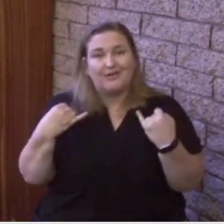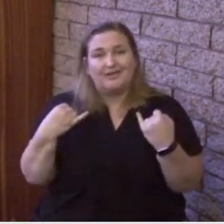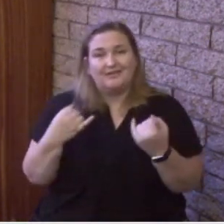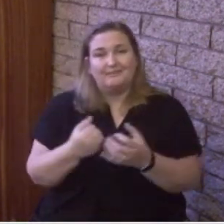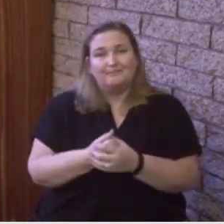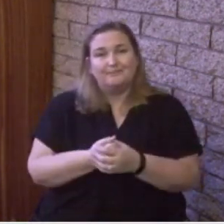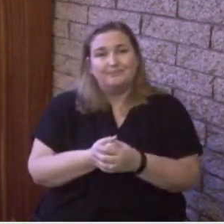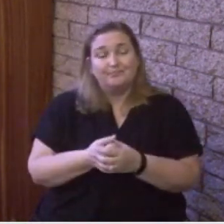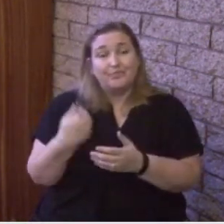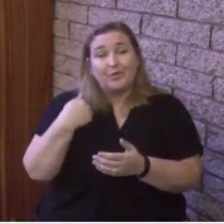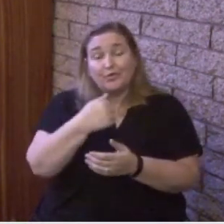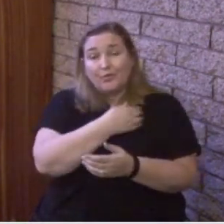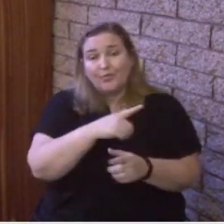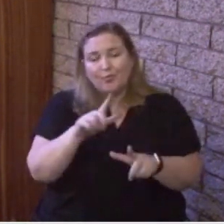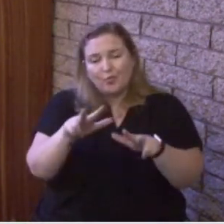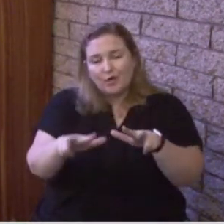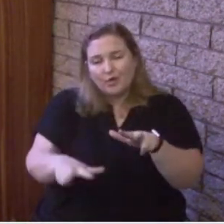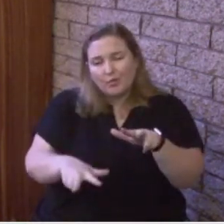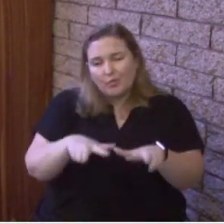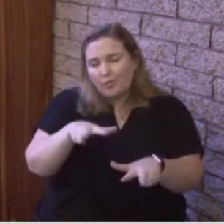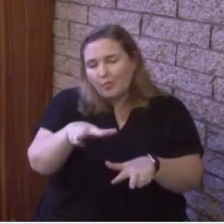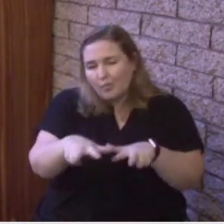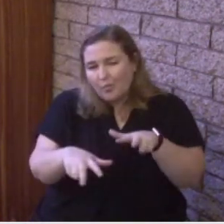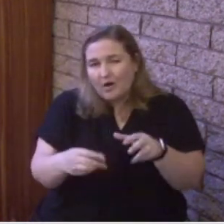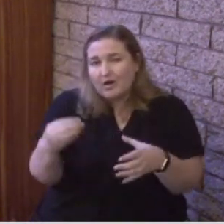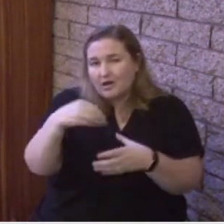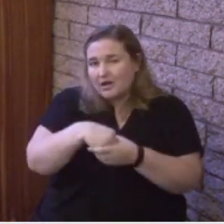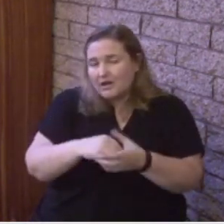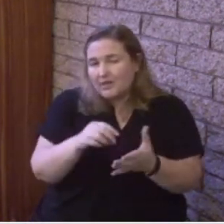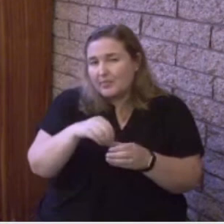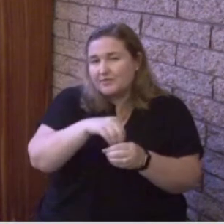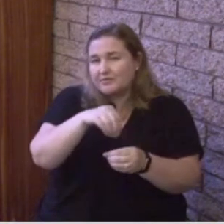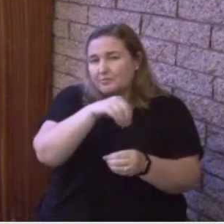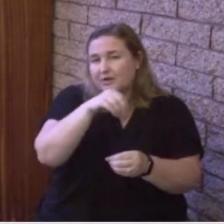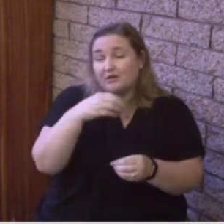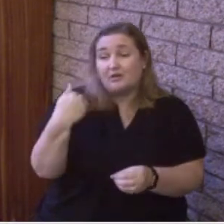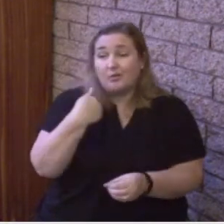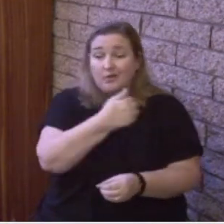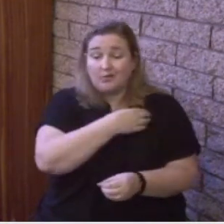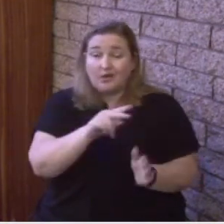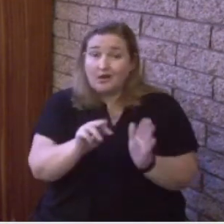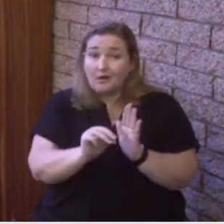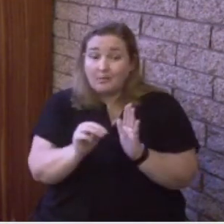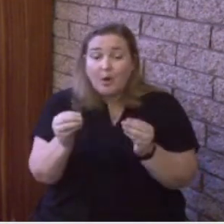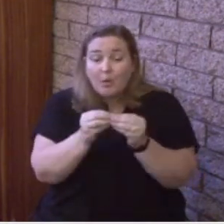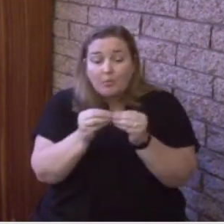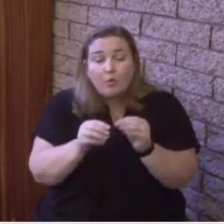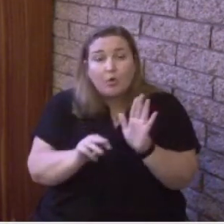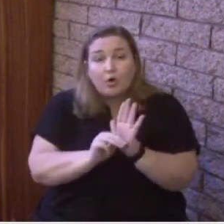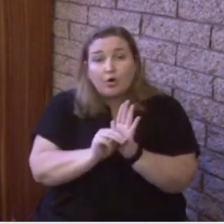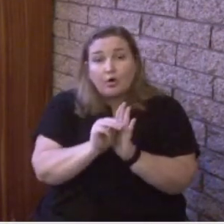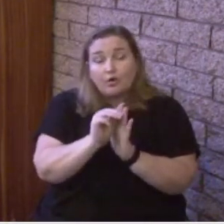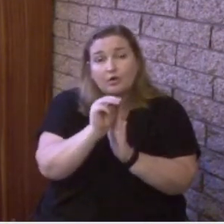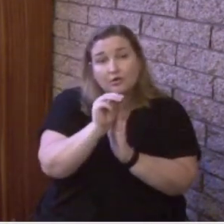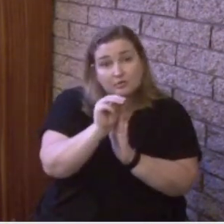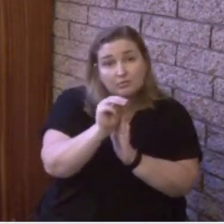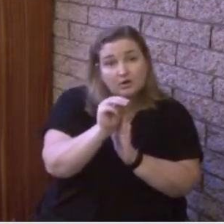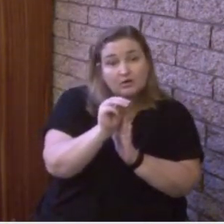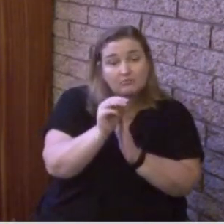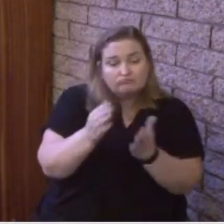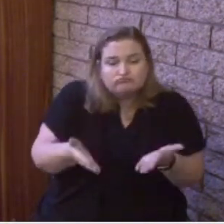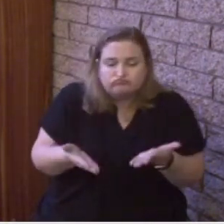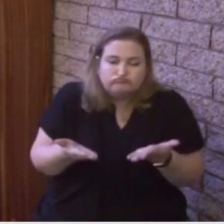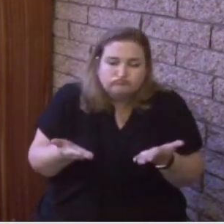As we walk, friends, more in the Spirit, we will become more mature and bear more fruit. And when that